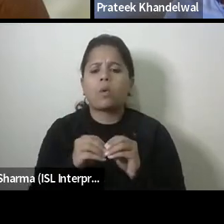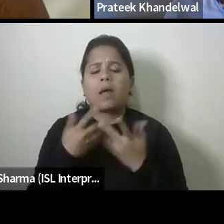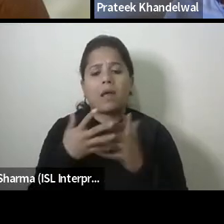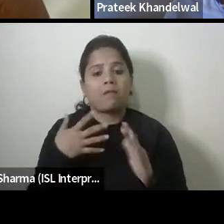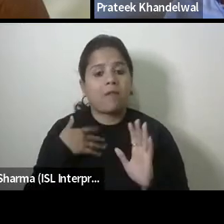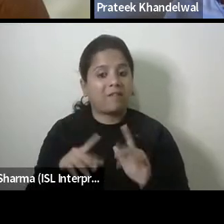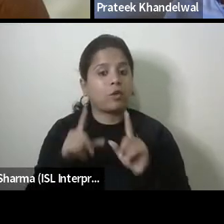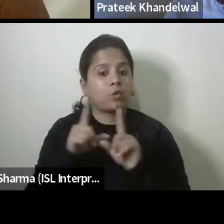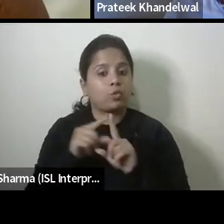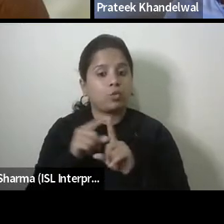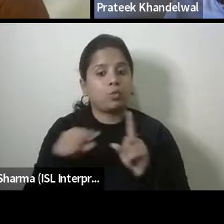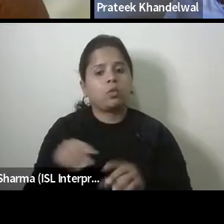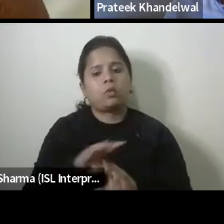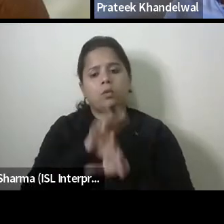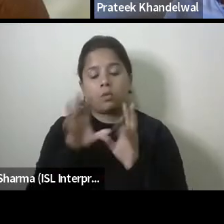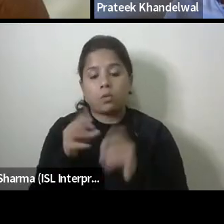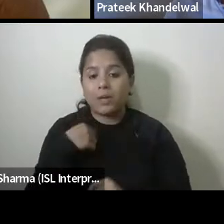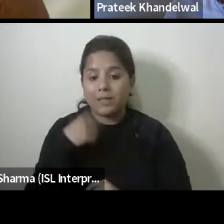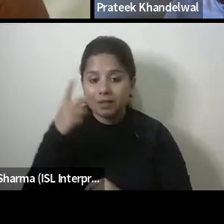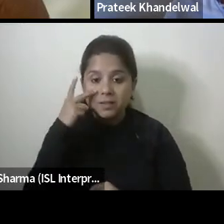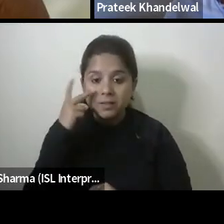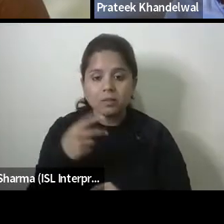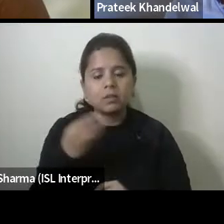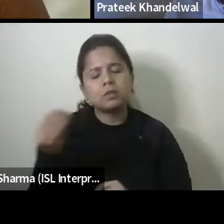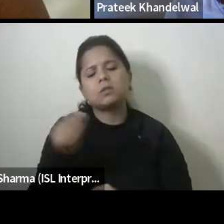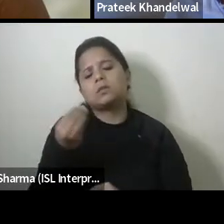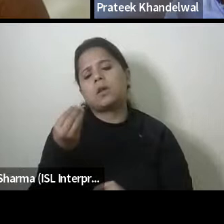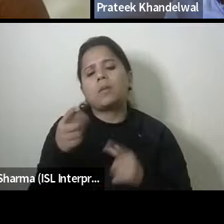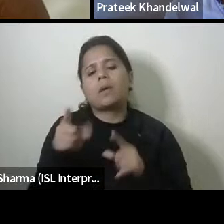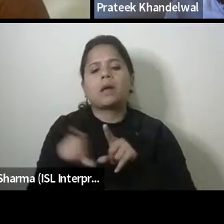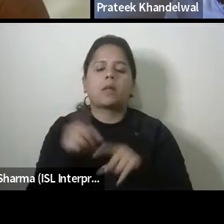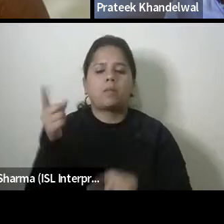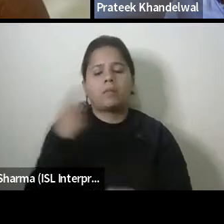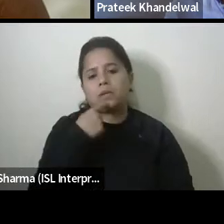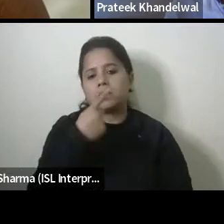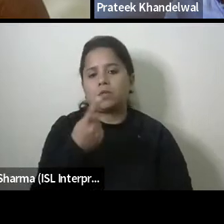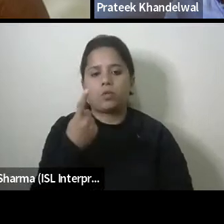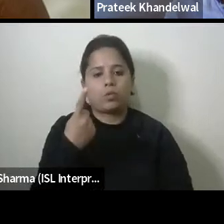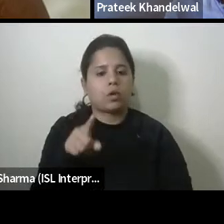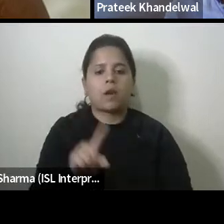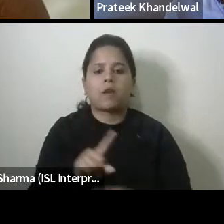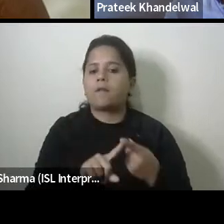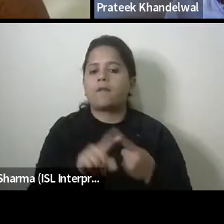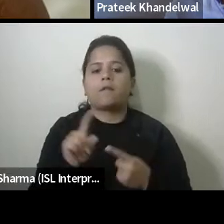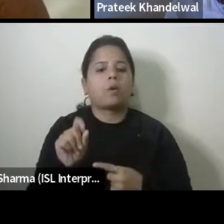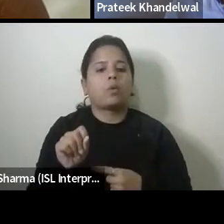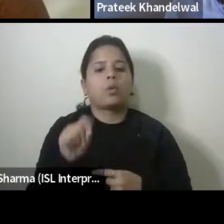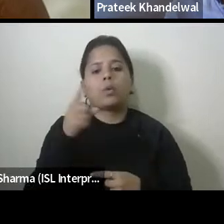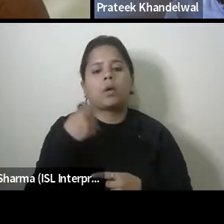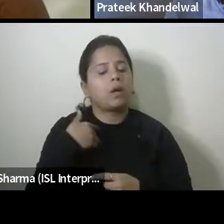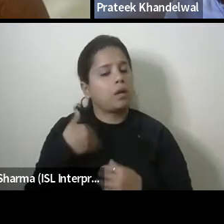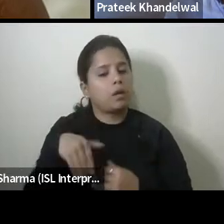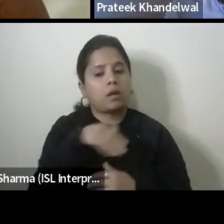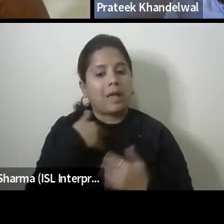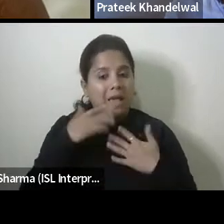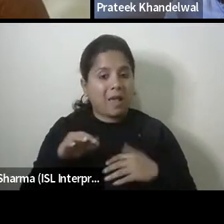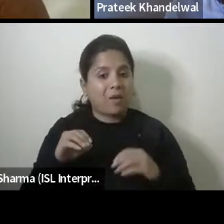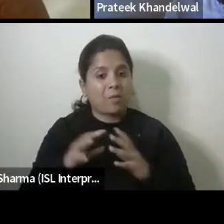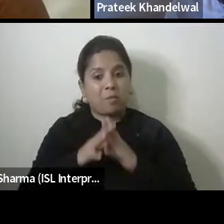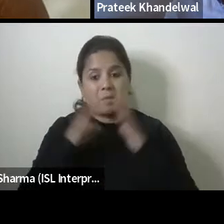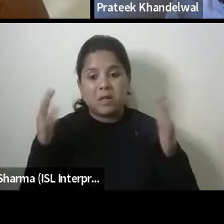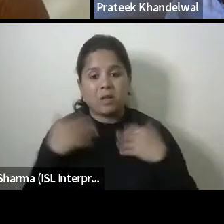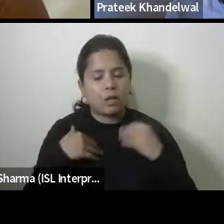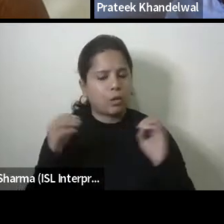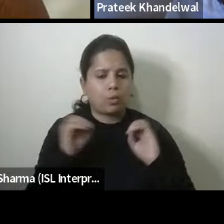doing uh most of it uh like somebody uh rightly said will be the first stop because we have we don't have too much of